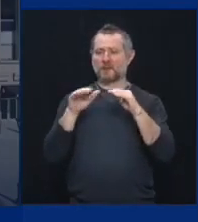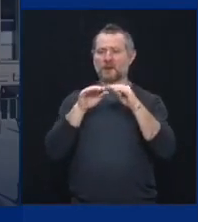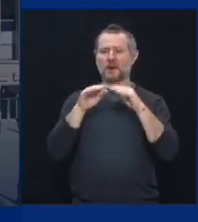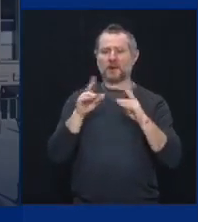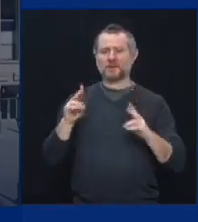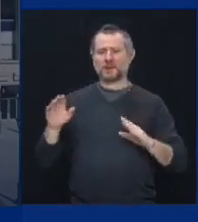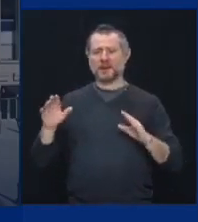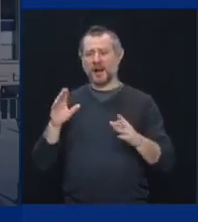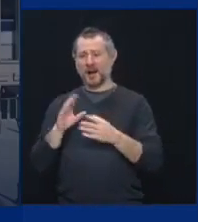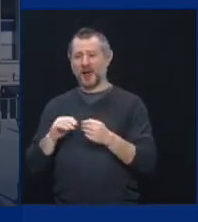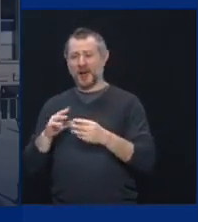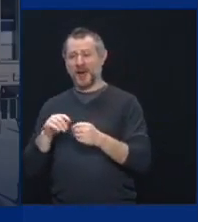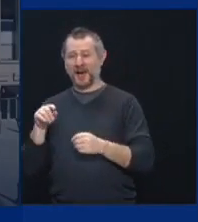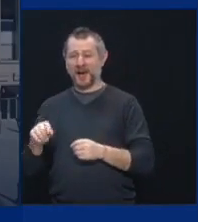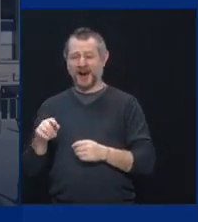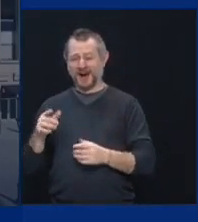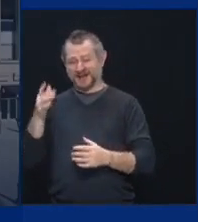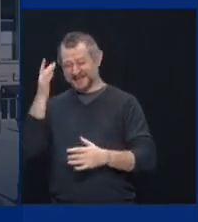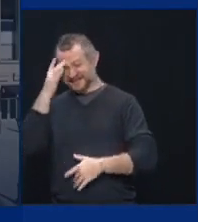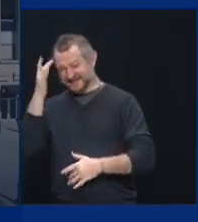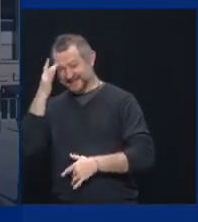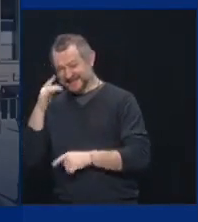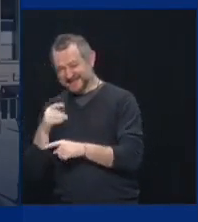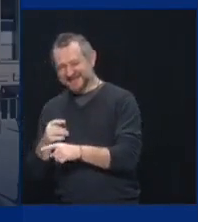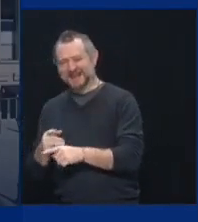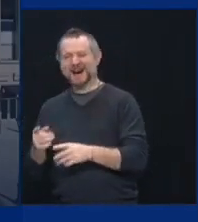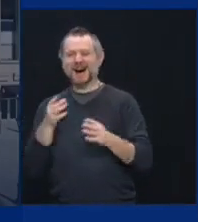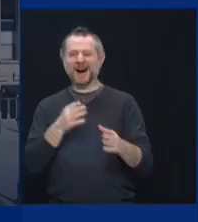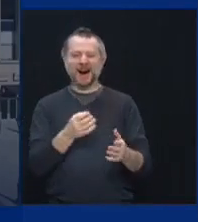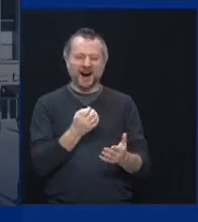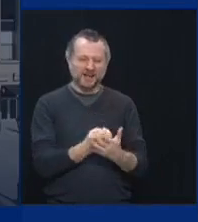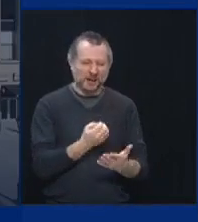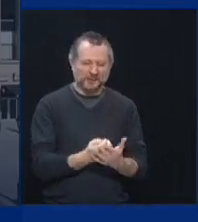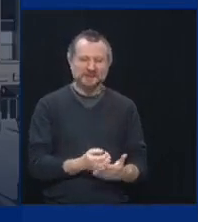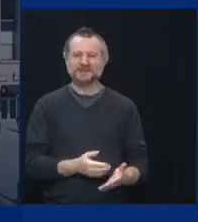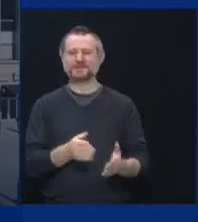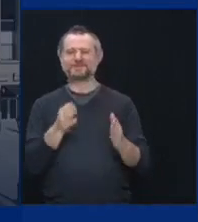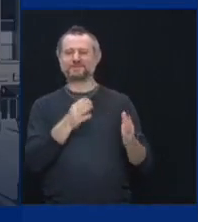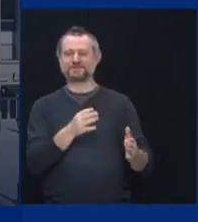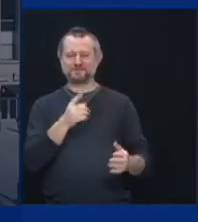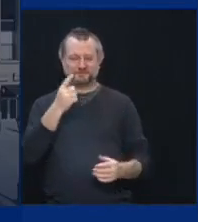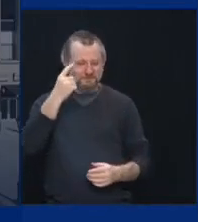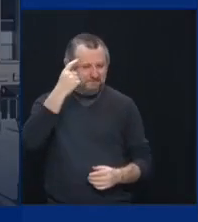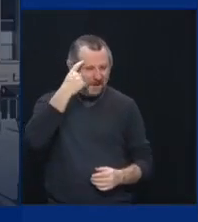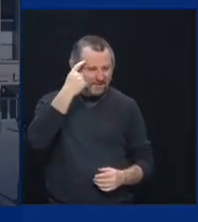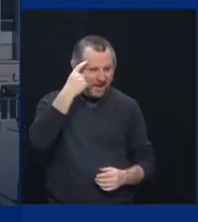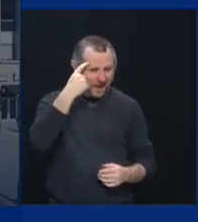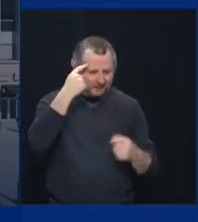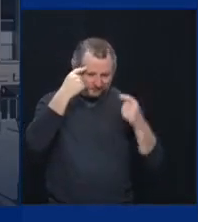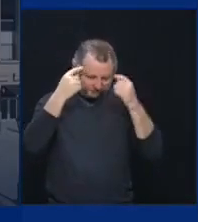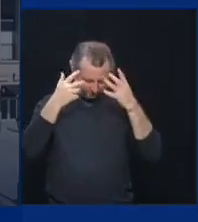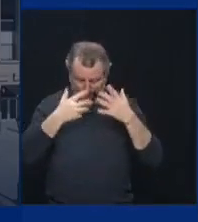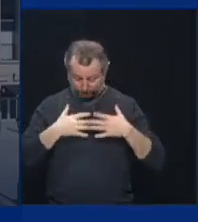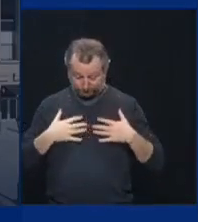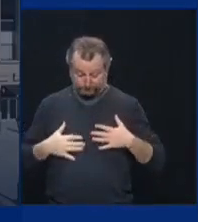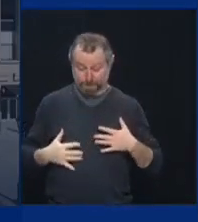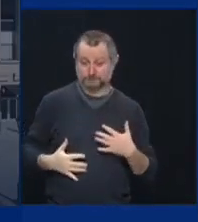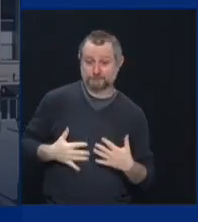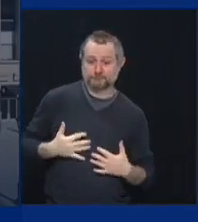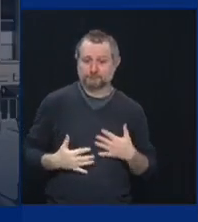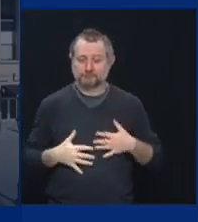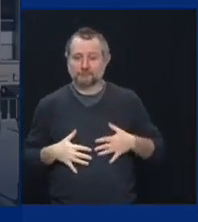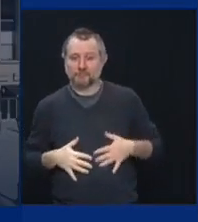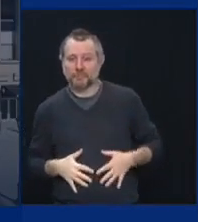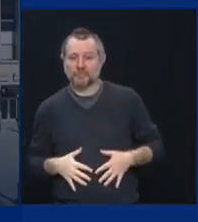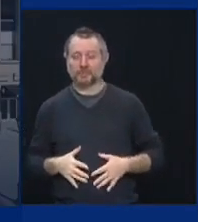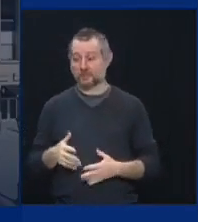economic. It's been mentally debilitating. It's been socially debilitating. It's been depressing. It's been